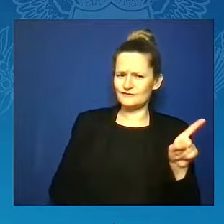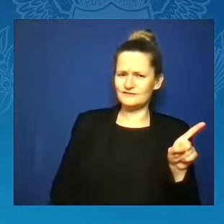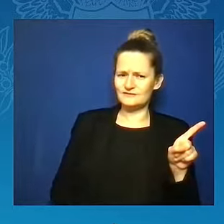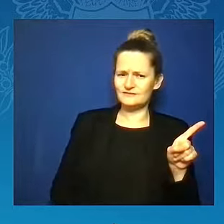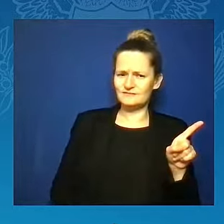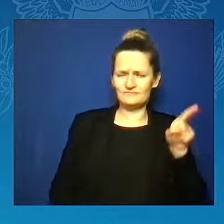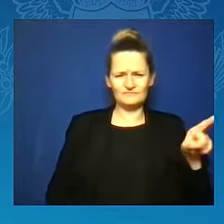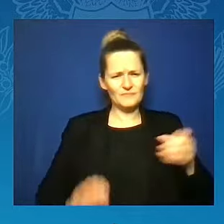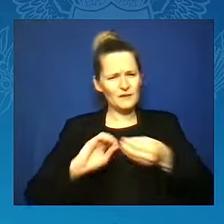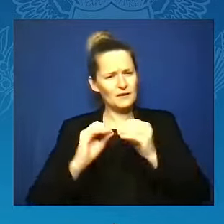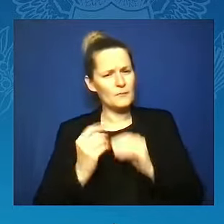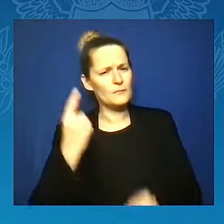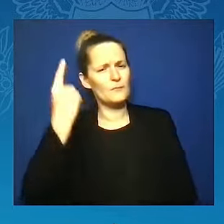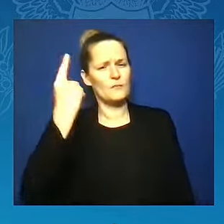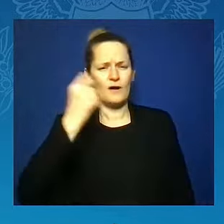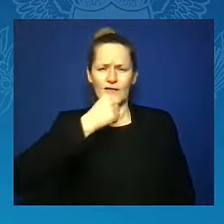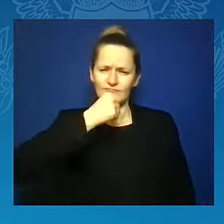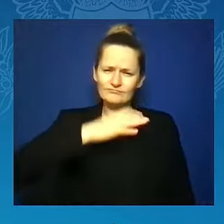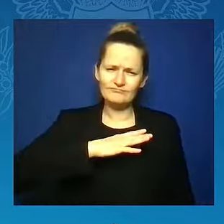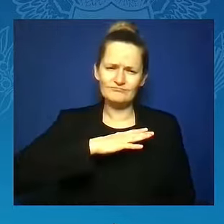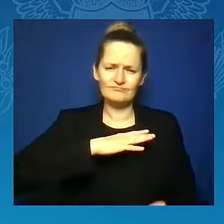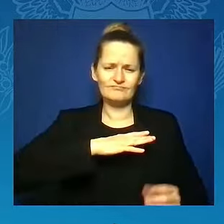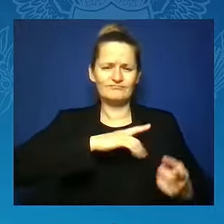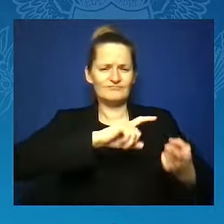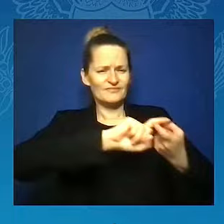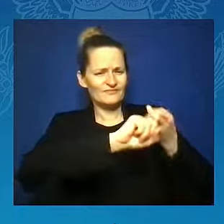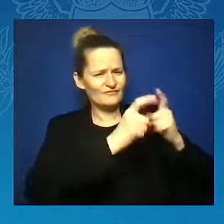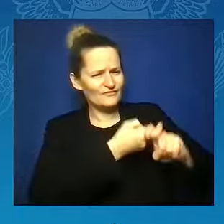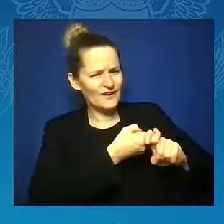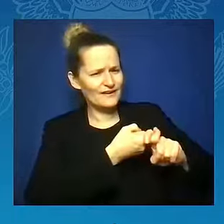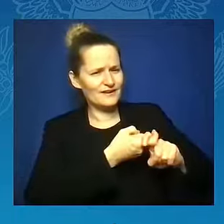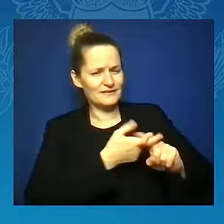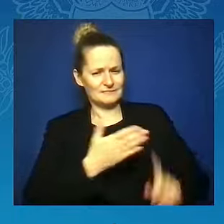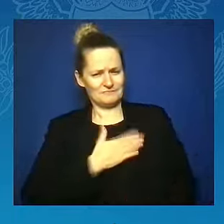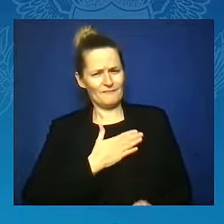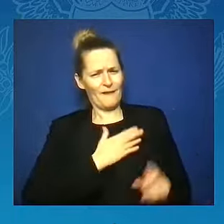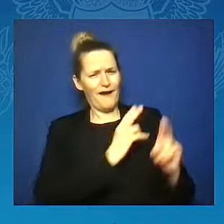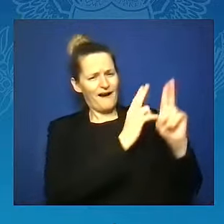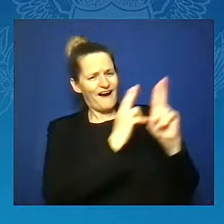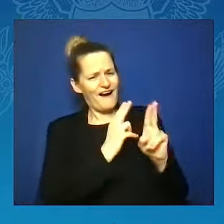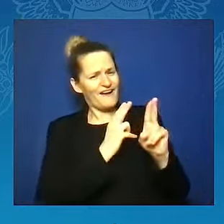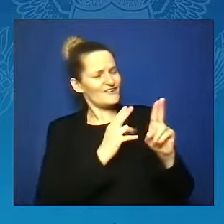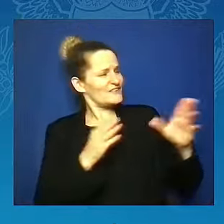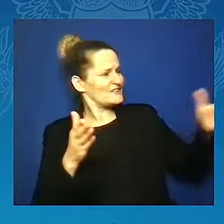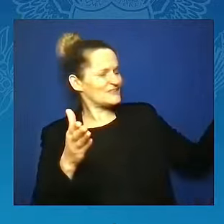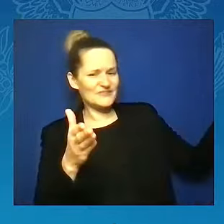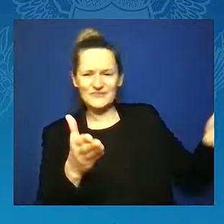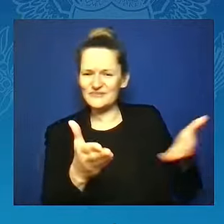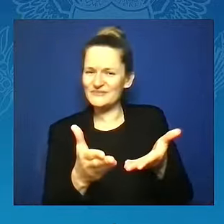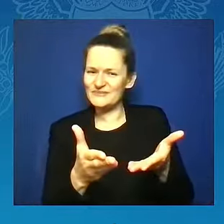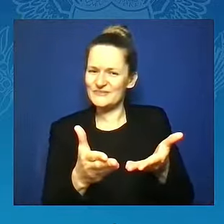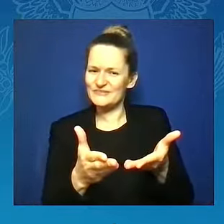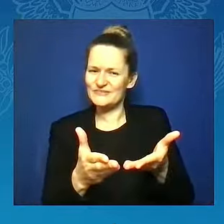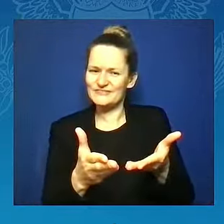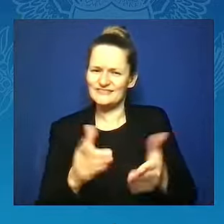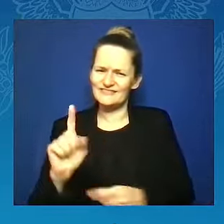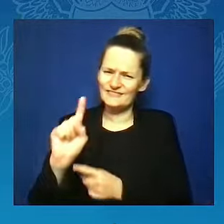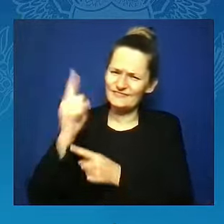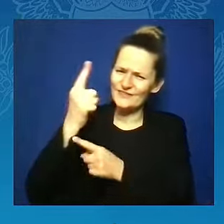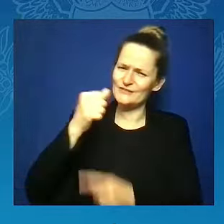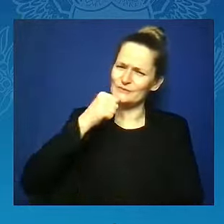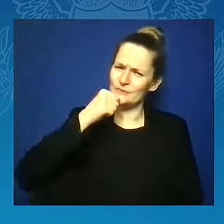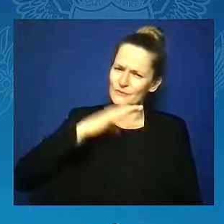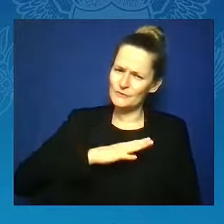And now, it is my honor to introduce the first woman to be elected Vice President